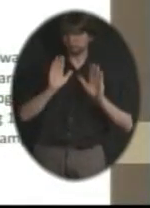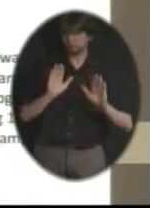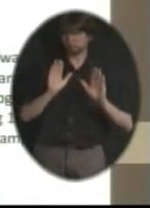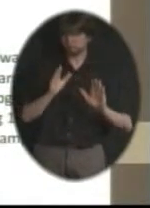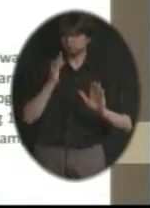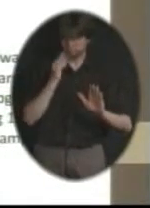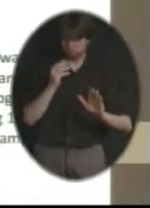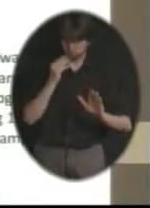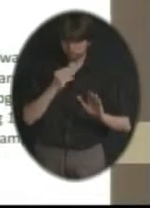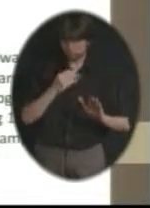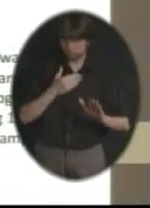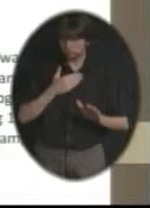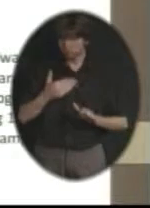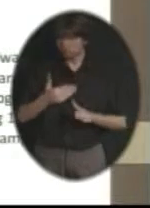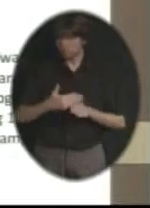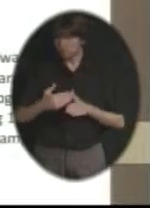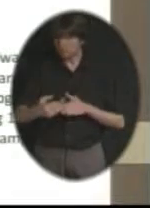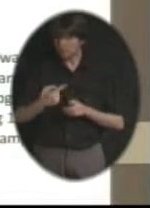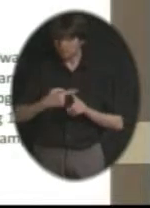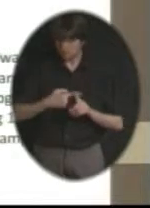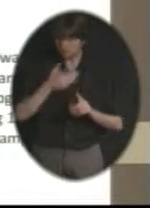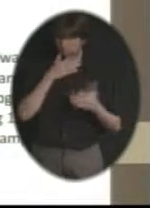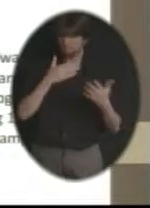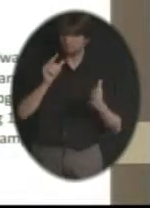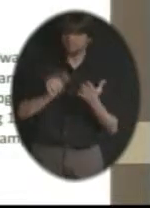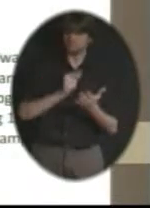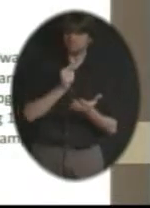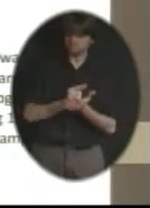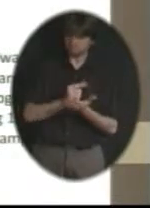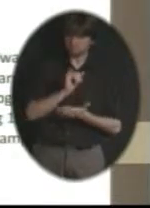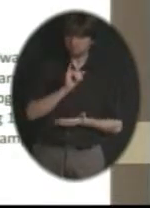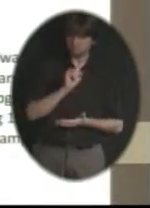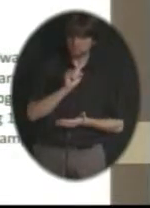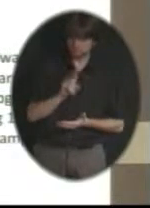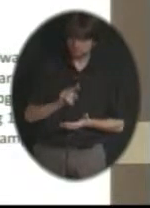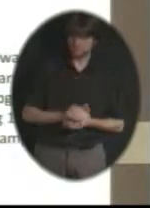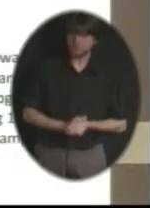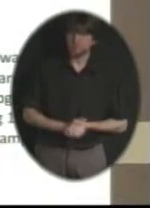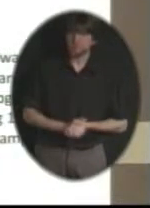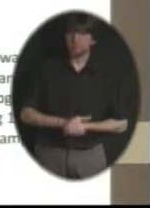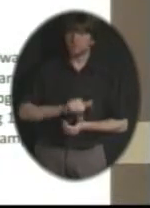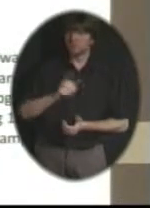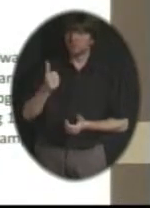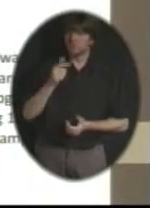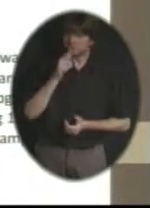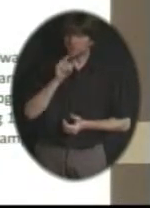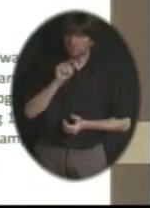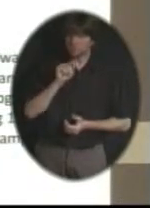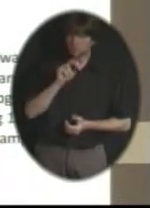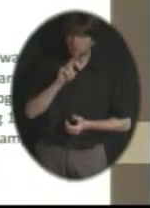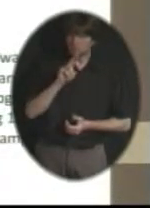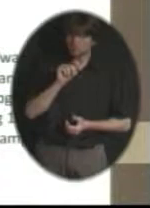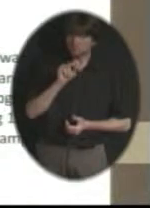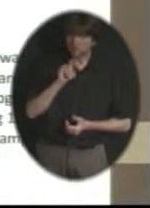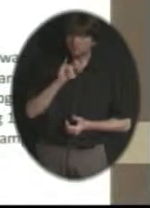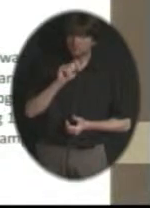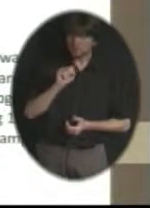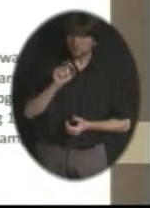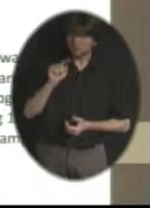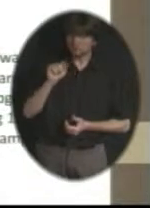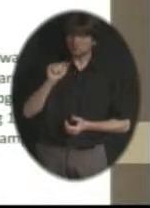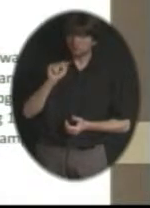here later this month. Travis Tannehill kind of got into the leadership piece at